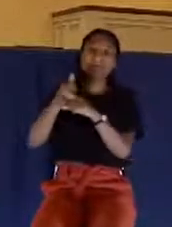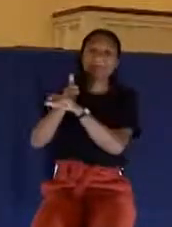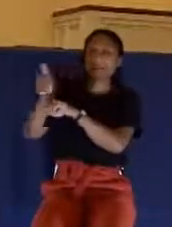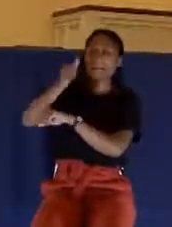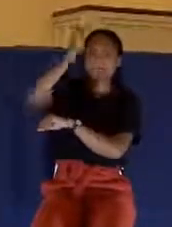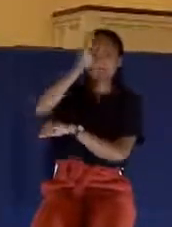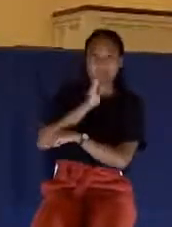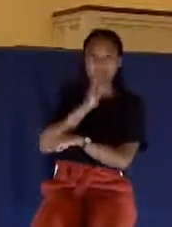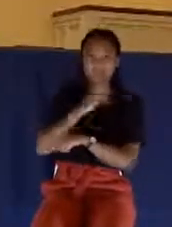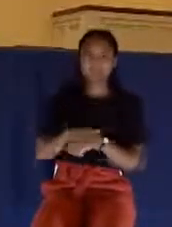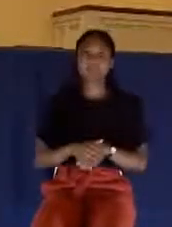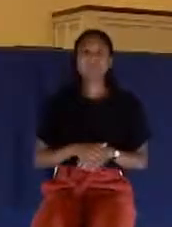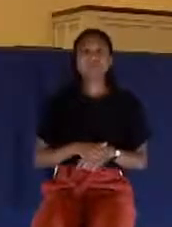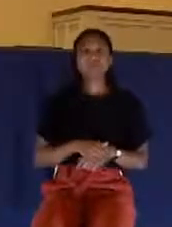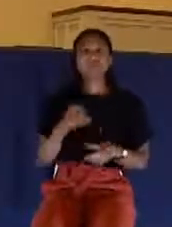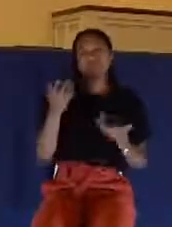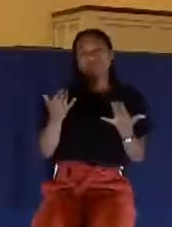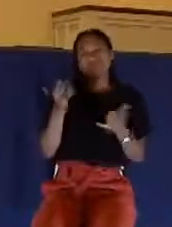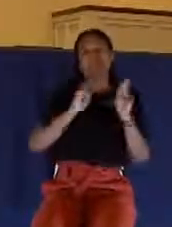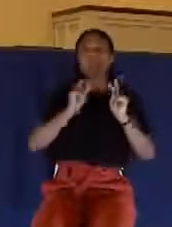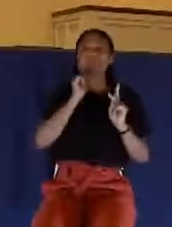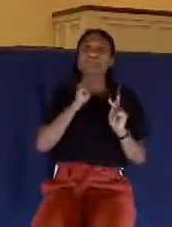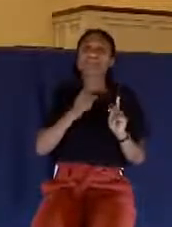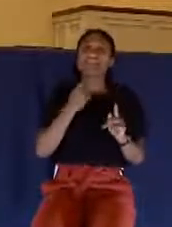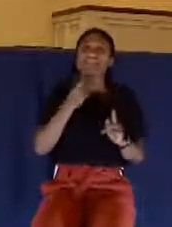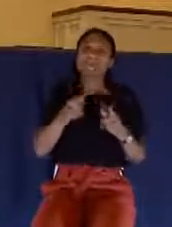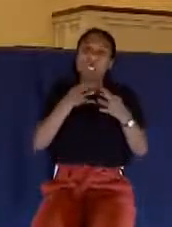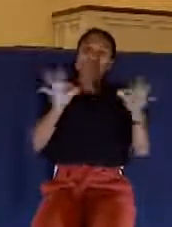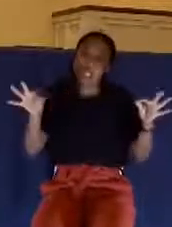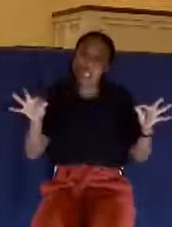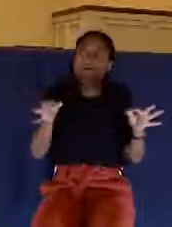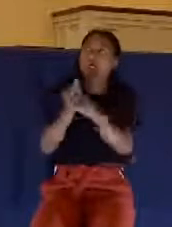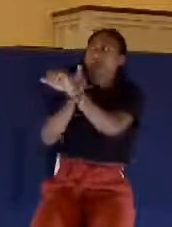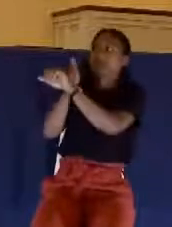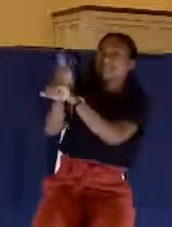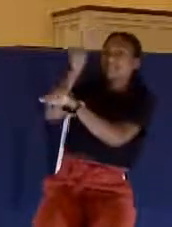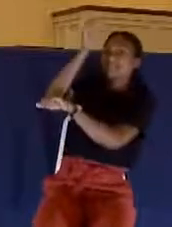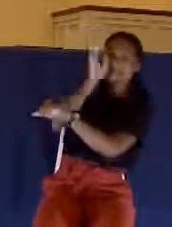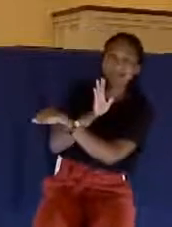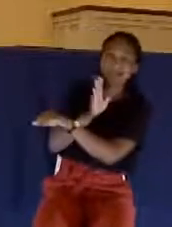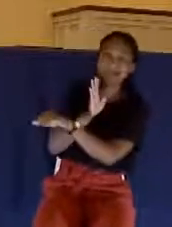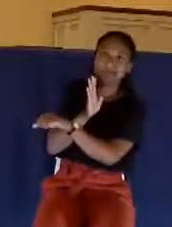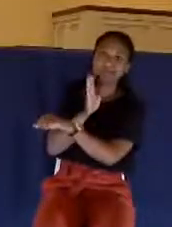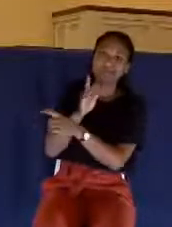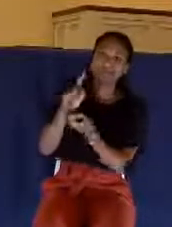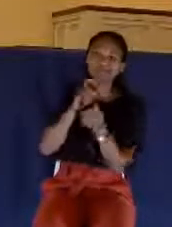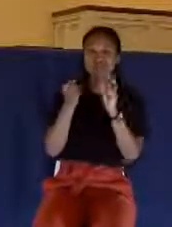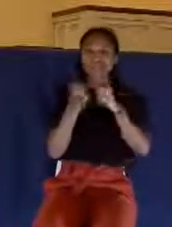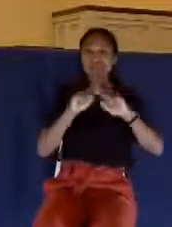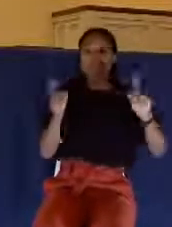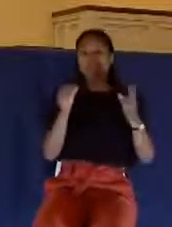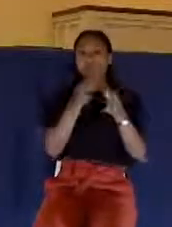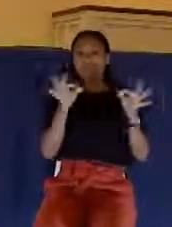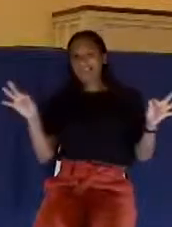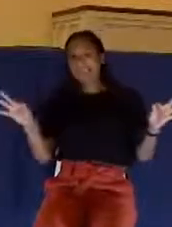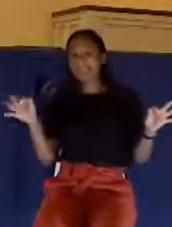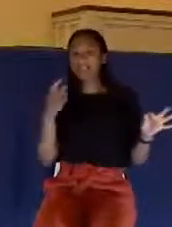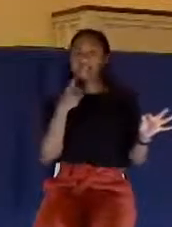they don't really come right out and say, it's God's fault. They just find another way to say it. You know, but whatever,